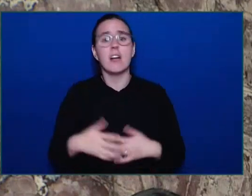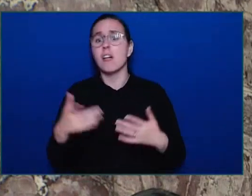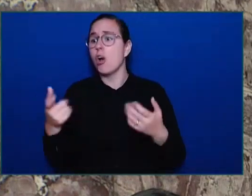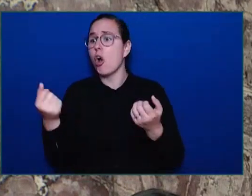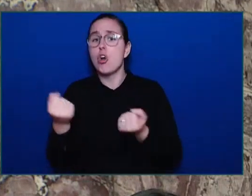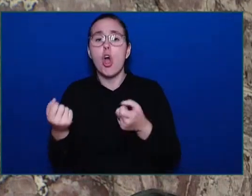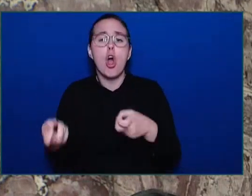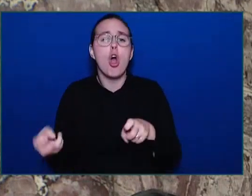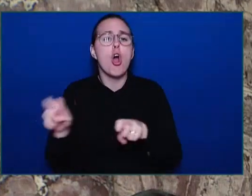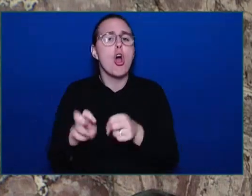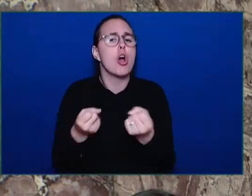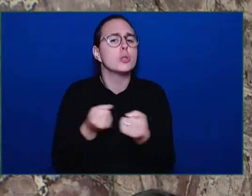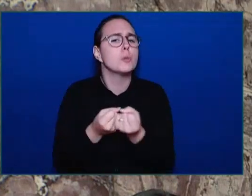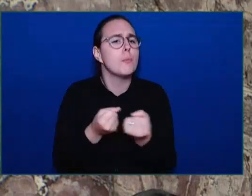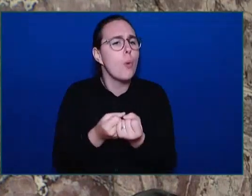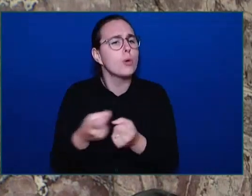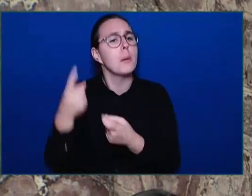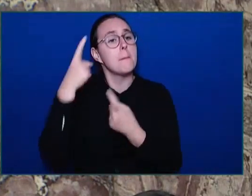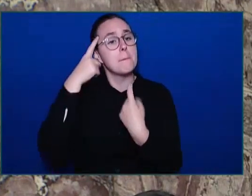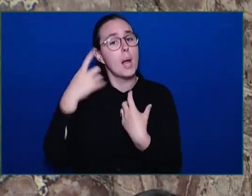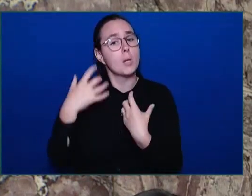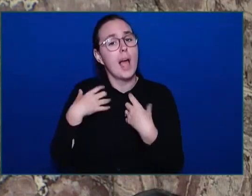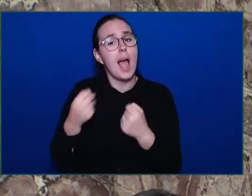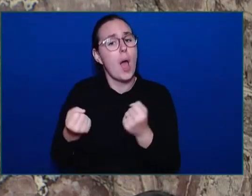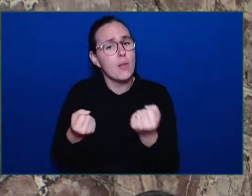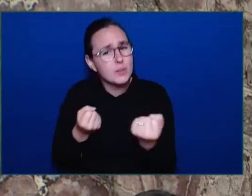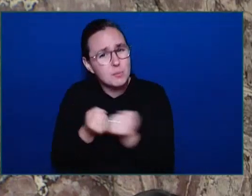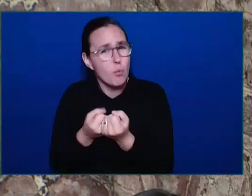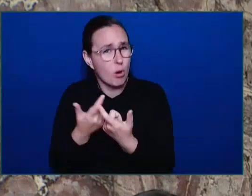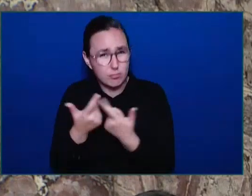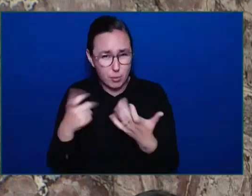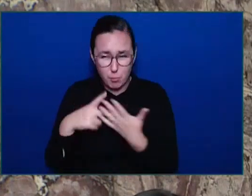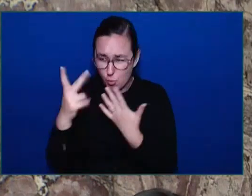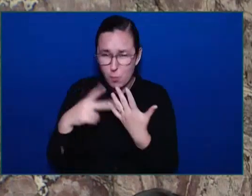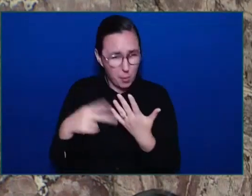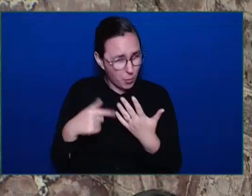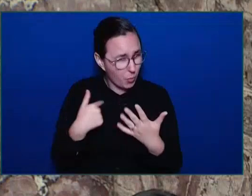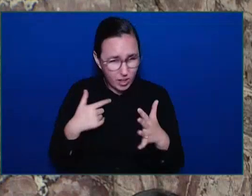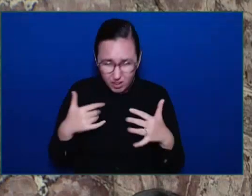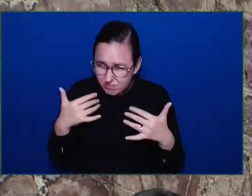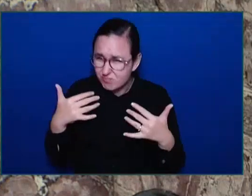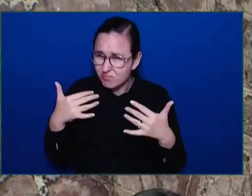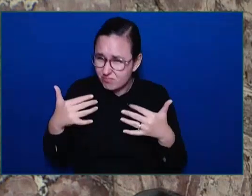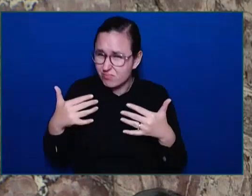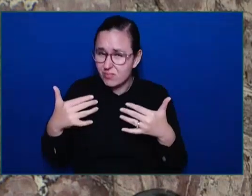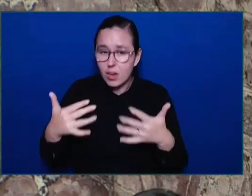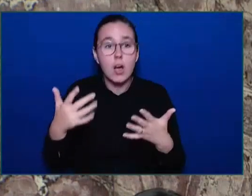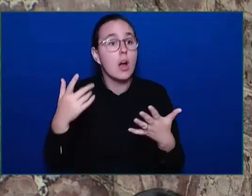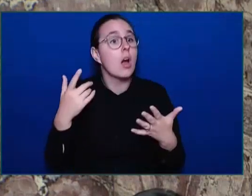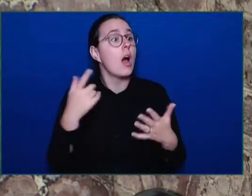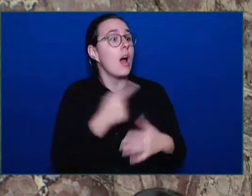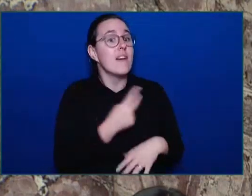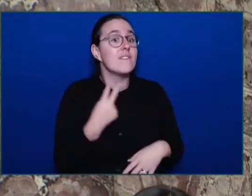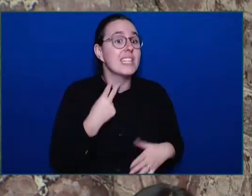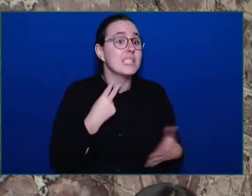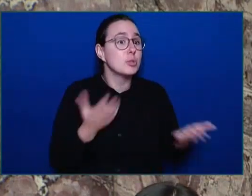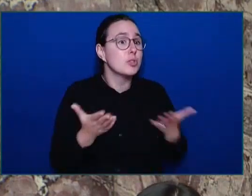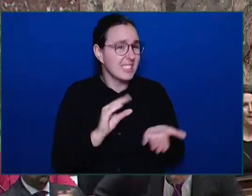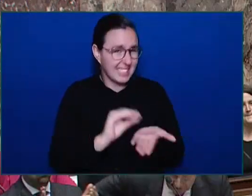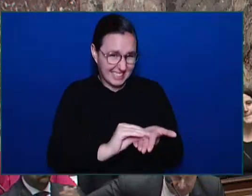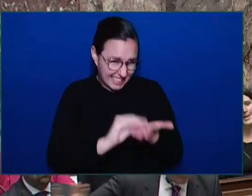things taking place, and making sure that Victim Services get more funding, Honourable Speaker, than ever happened under that threat.